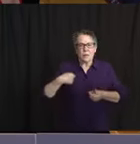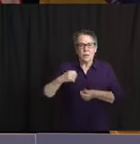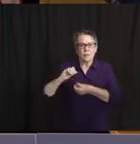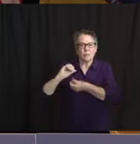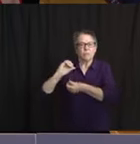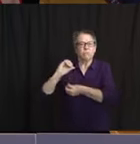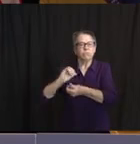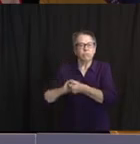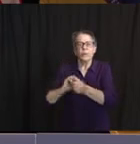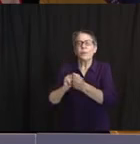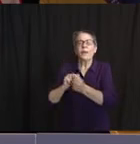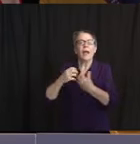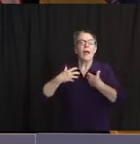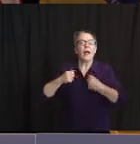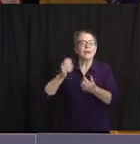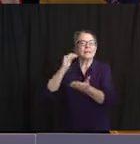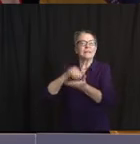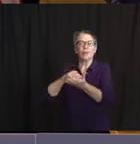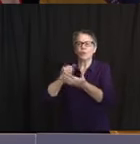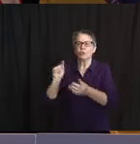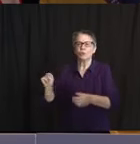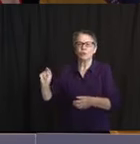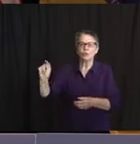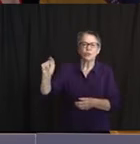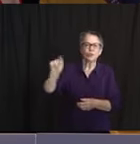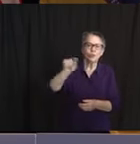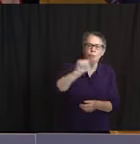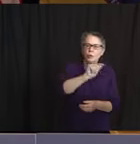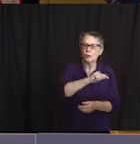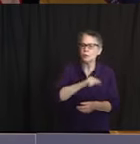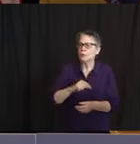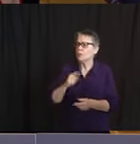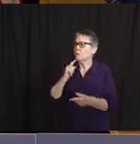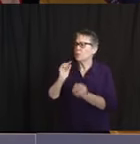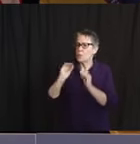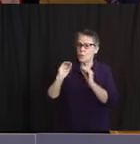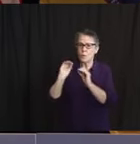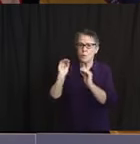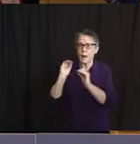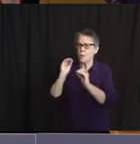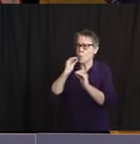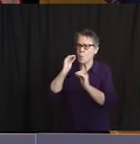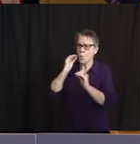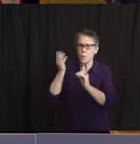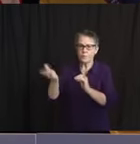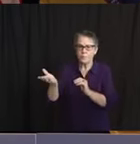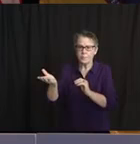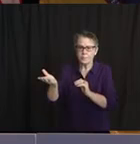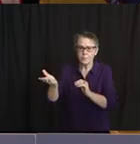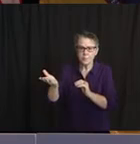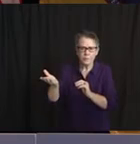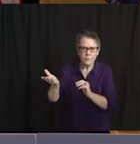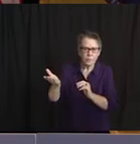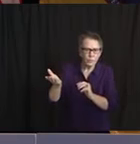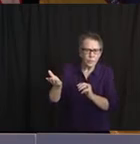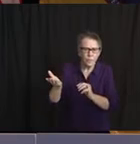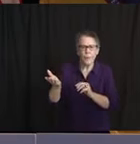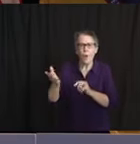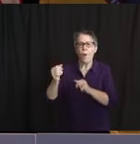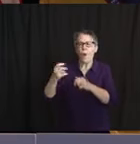that persons who experience homelessness and those who live in urban centers are tested for COVID-19.